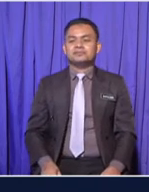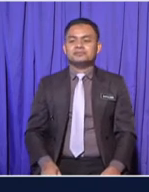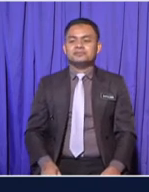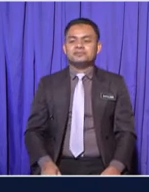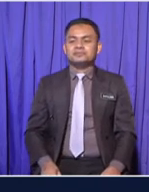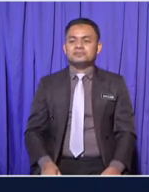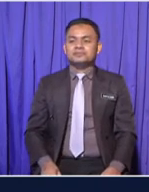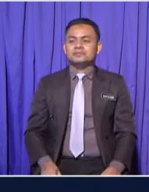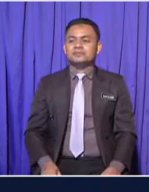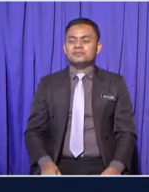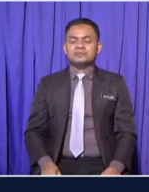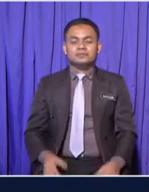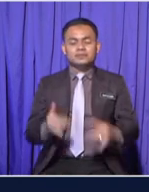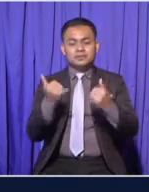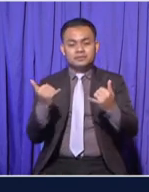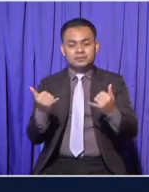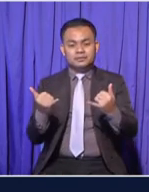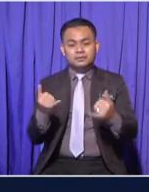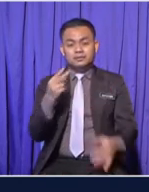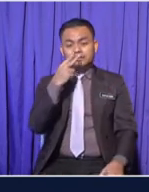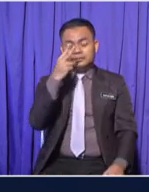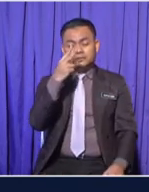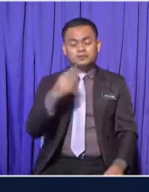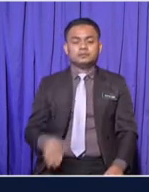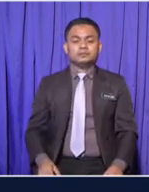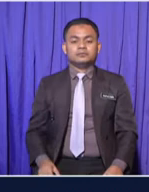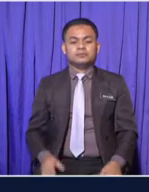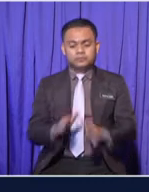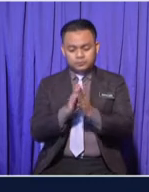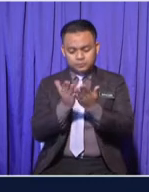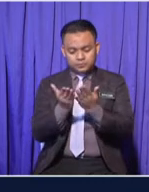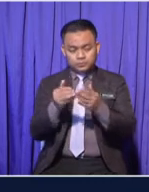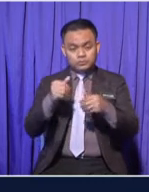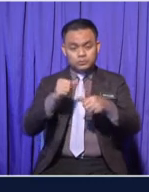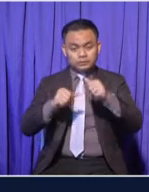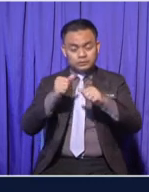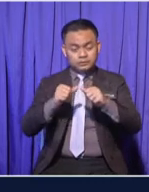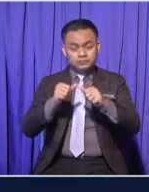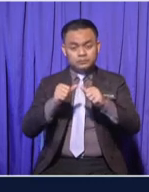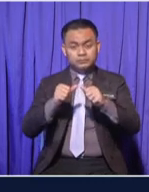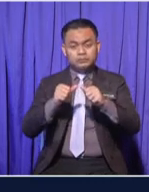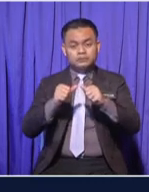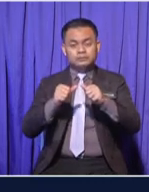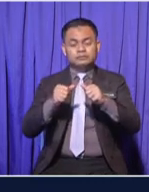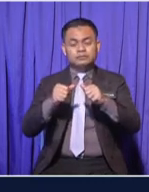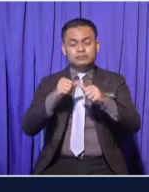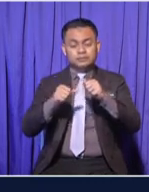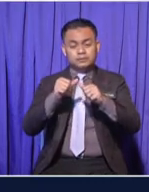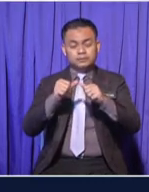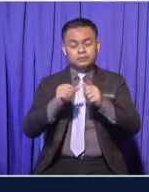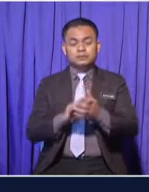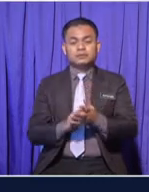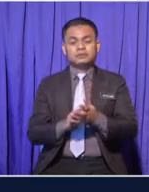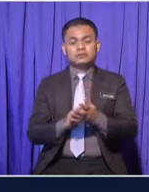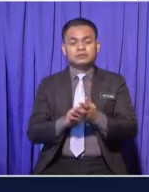Now, you can refer to your Science Year 2 Activity Book On page 14